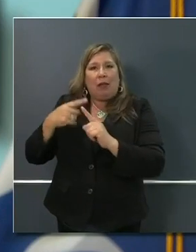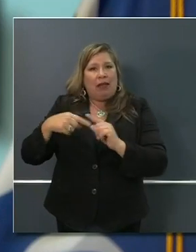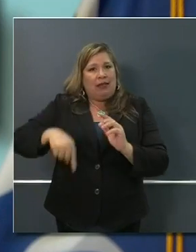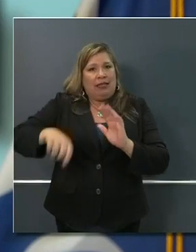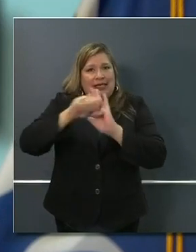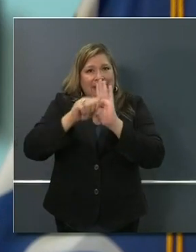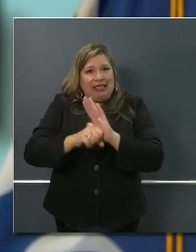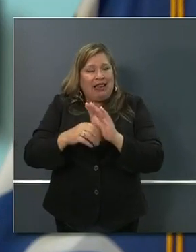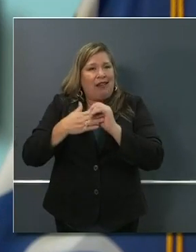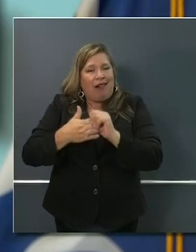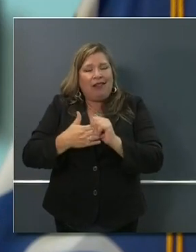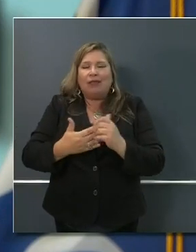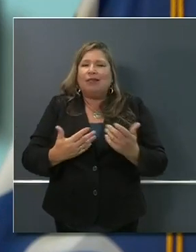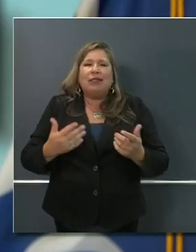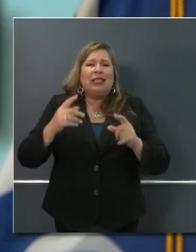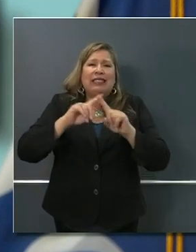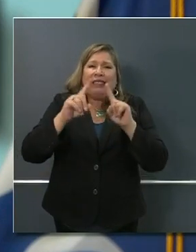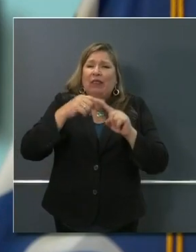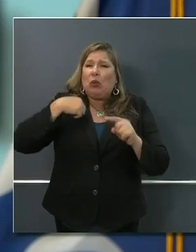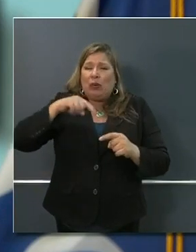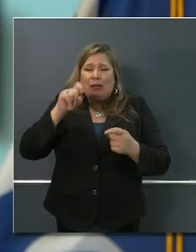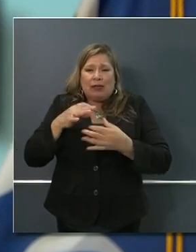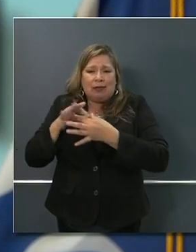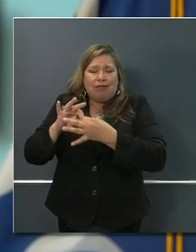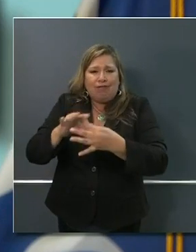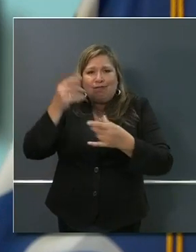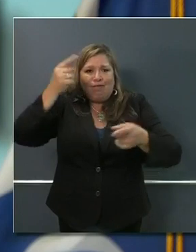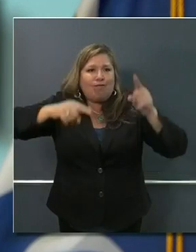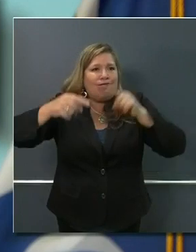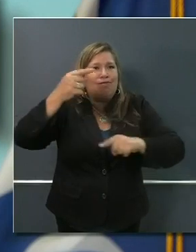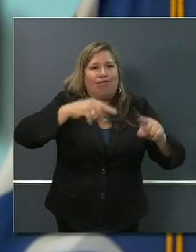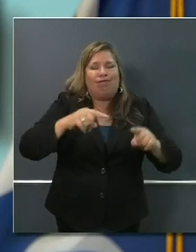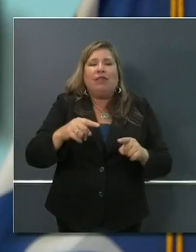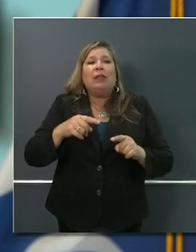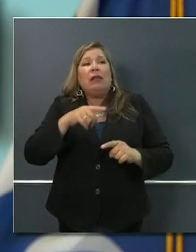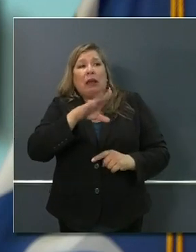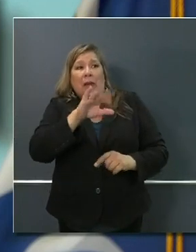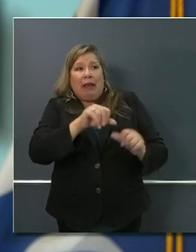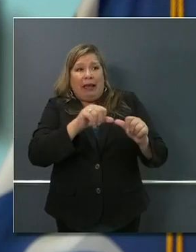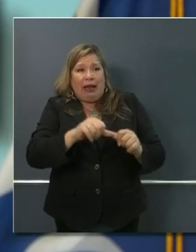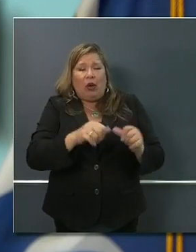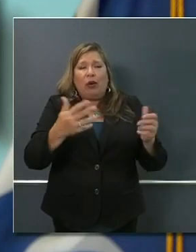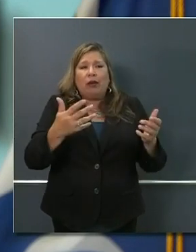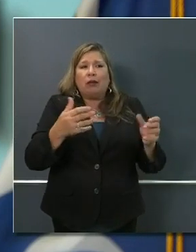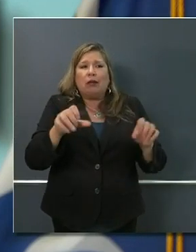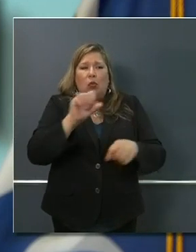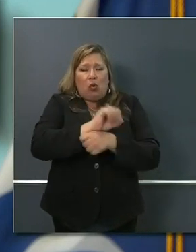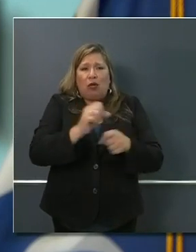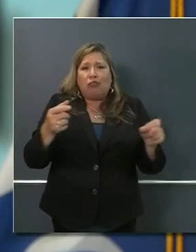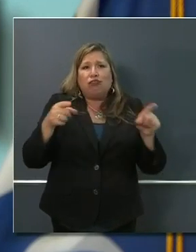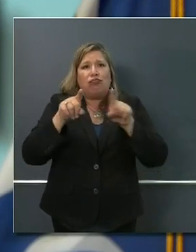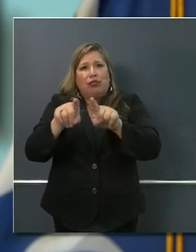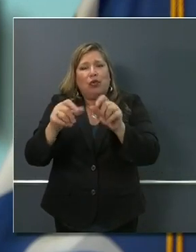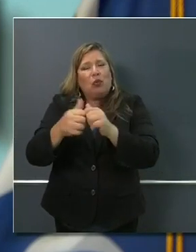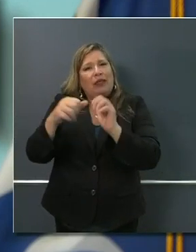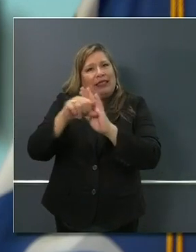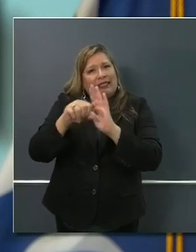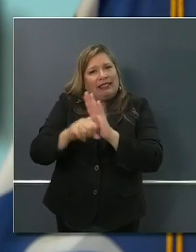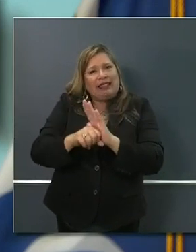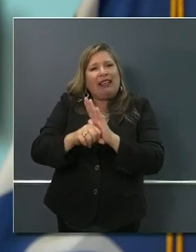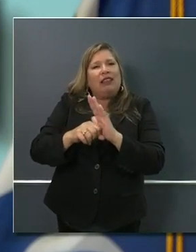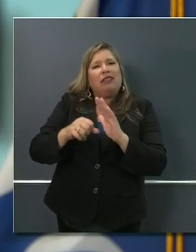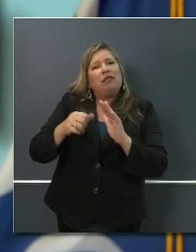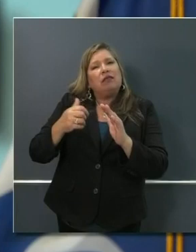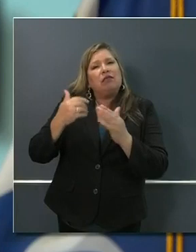the Bay Area coming together and moving to come closer to the state guidelines, and then challenge a few of those parameters, others